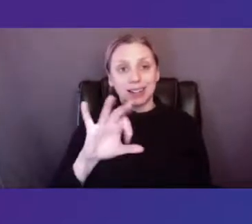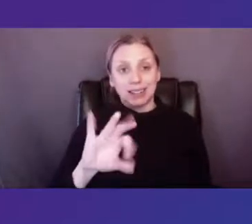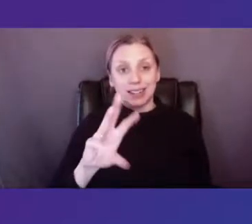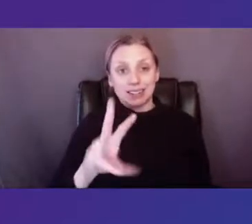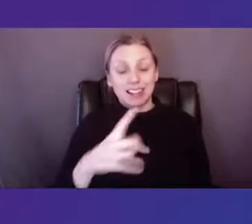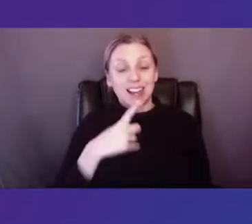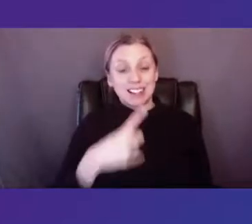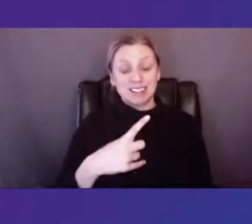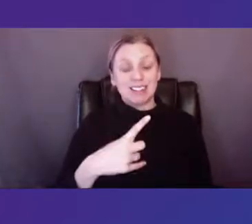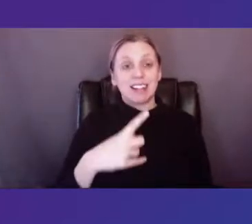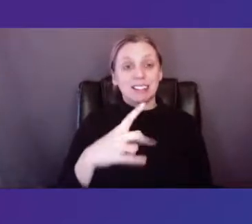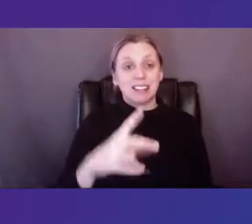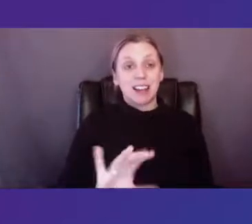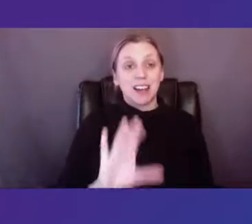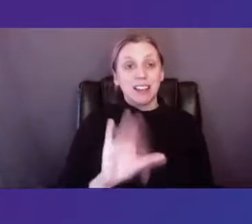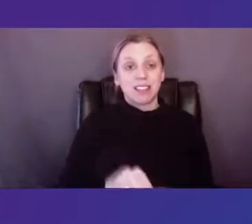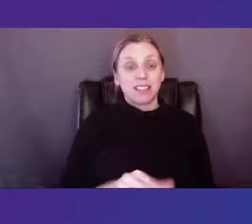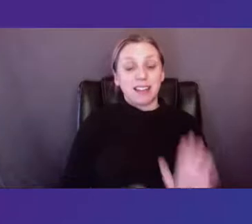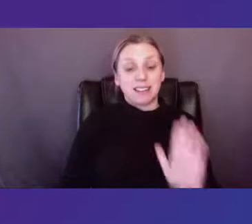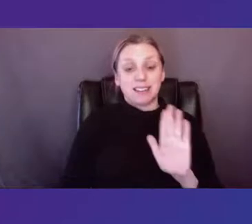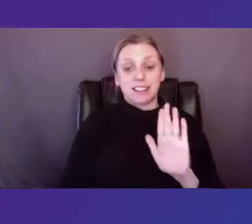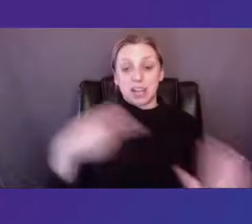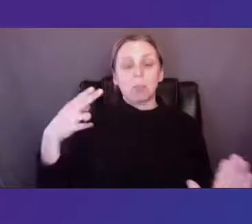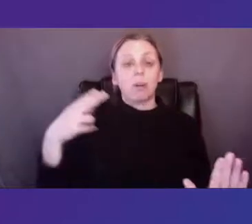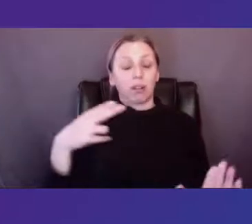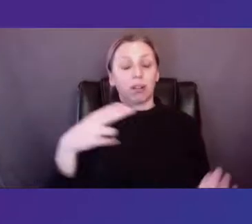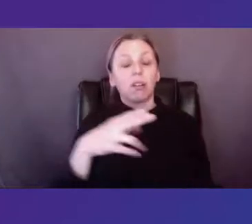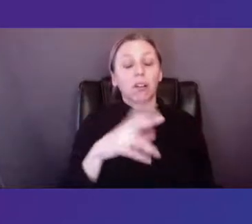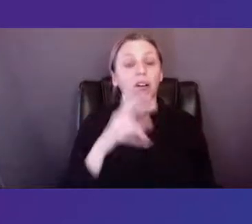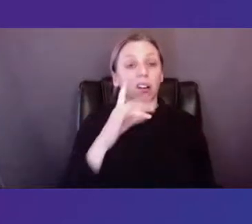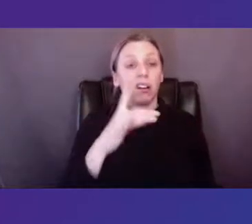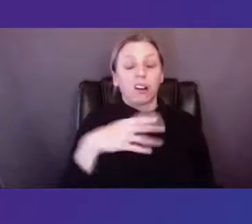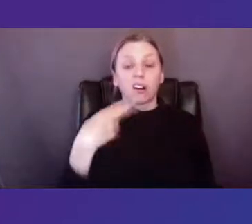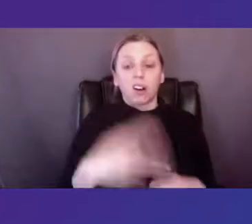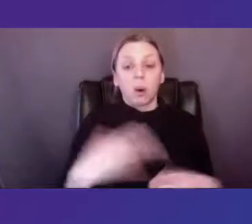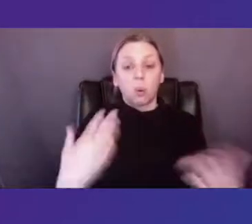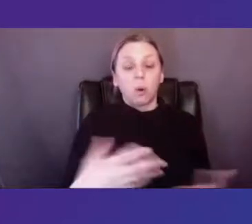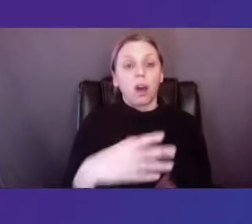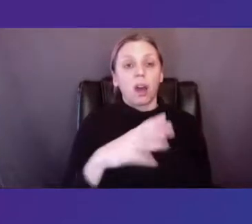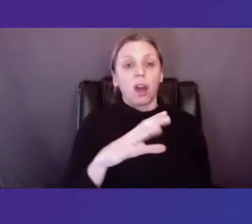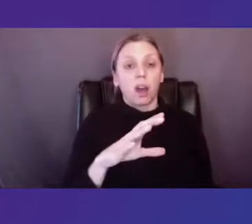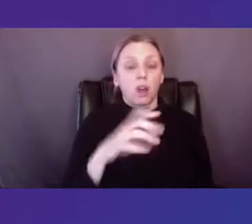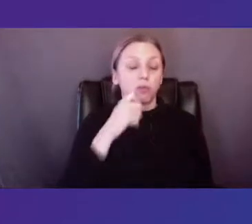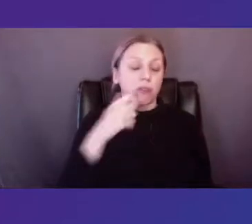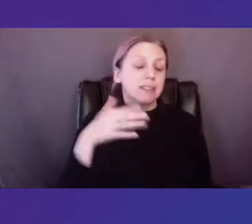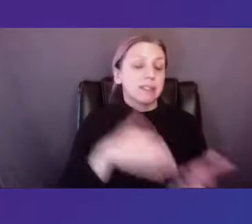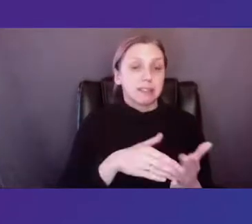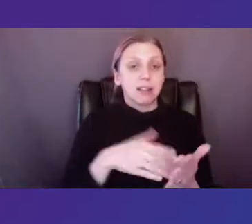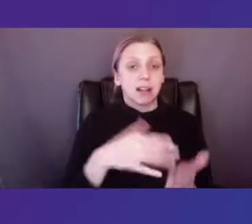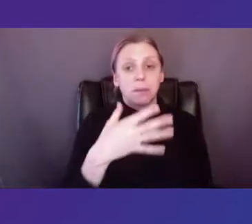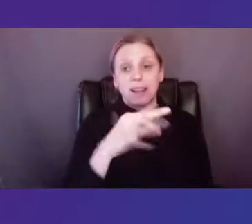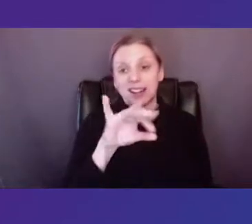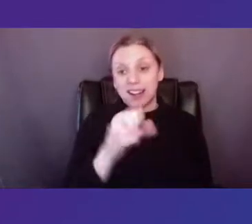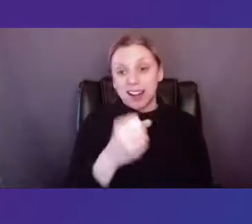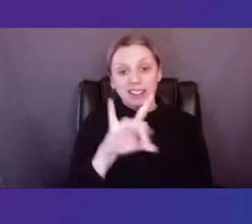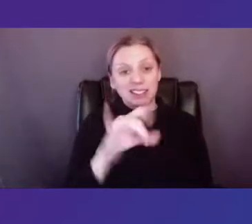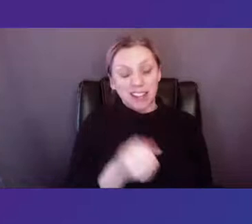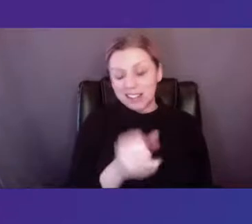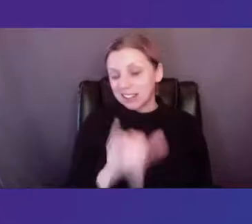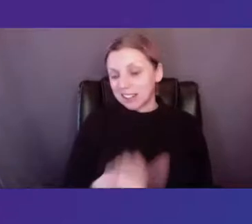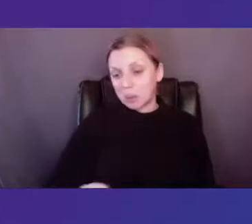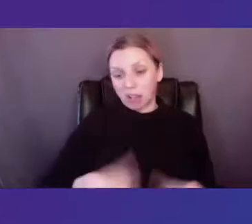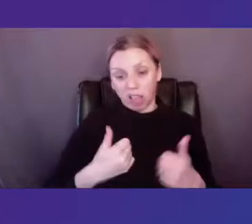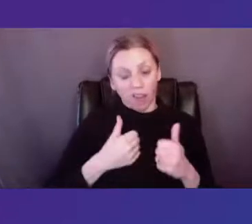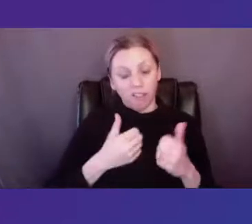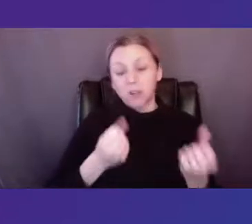censorship called racism, also alive in the 80s and 90s, as one of many de facto policies that artists and